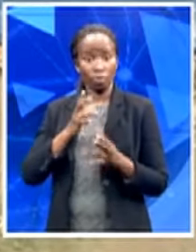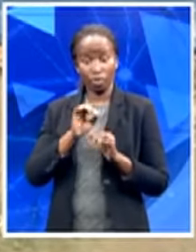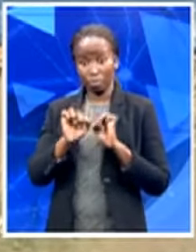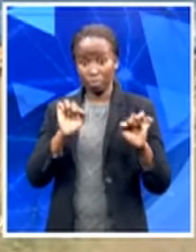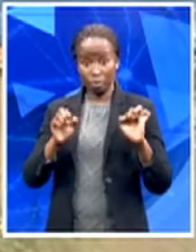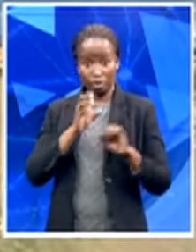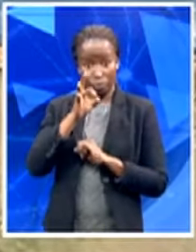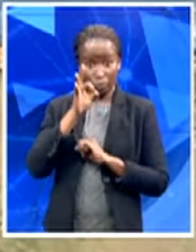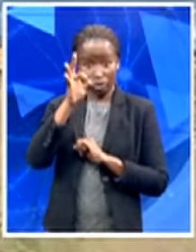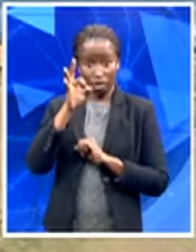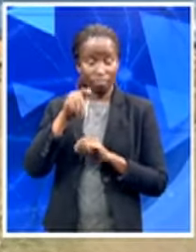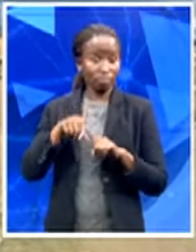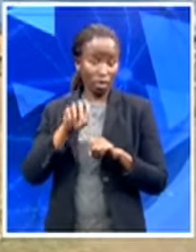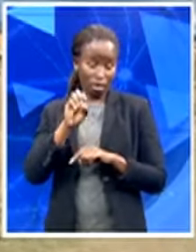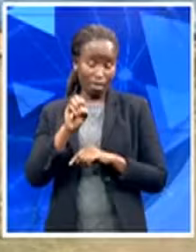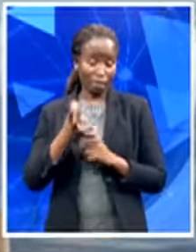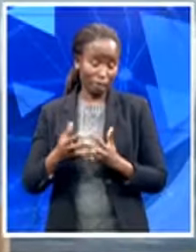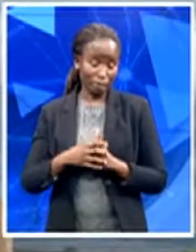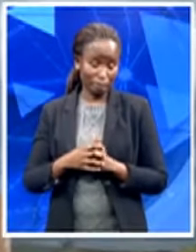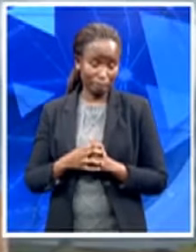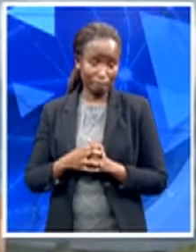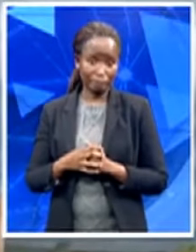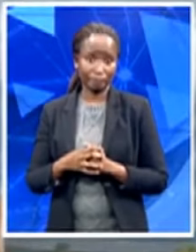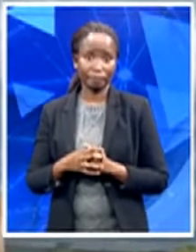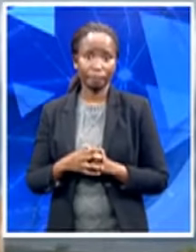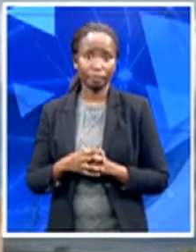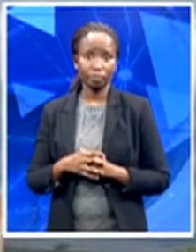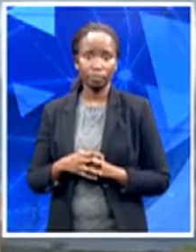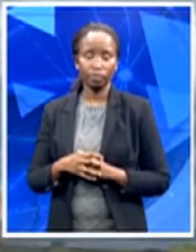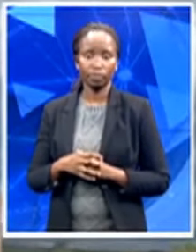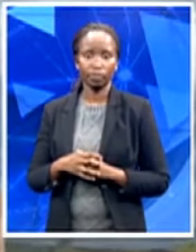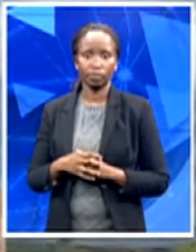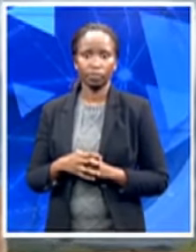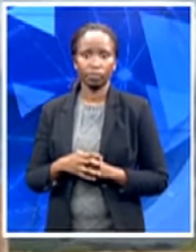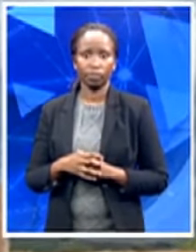Lerato Fekisi, SABC News, Cookhouse in the Eastern Cape.